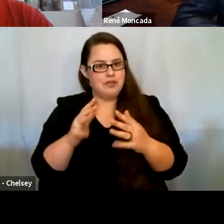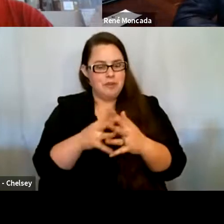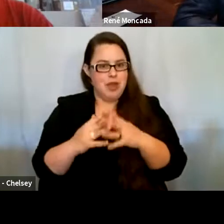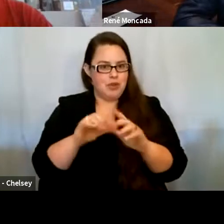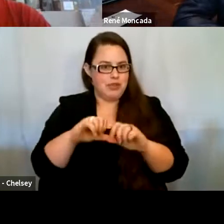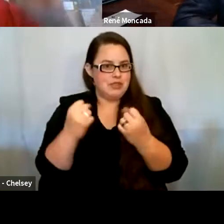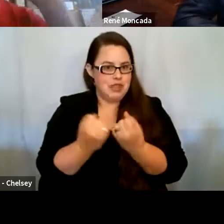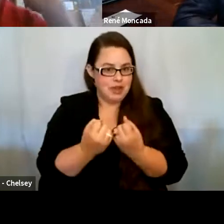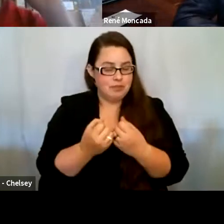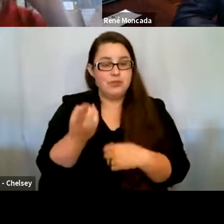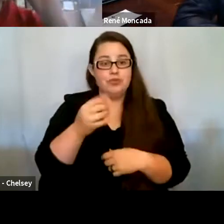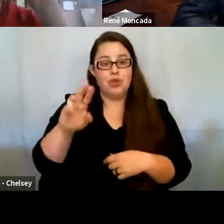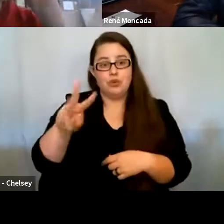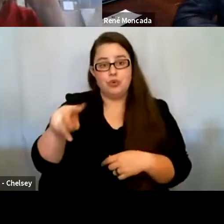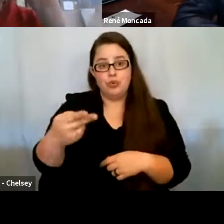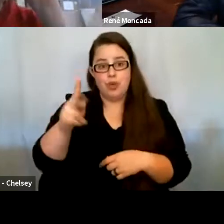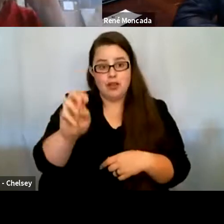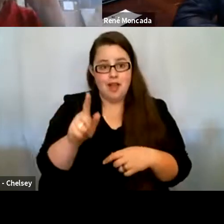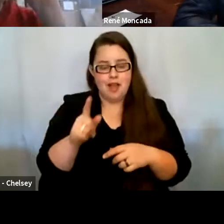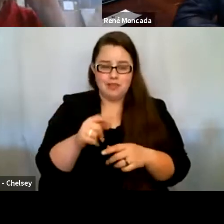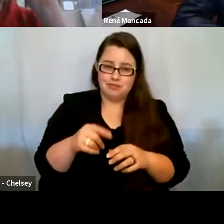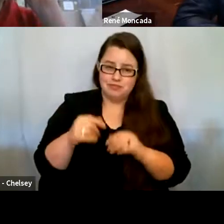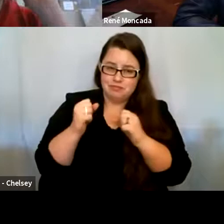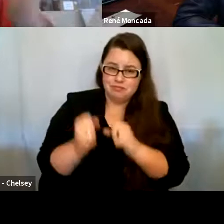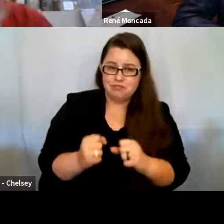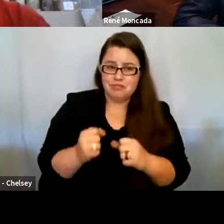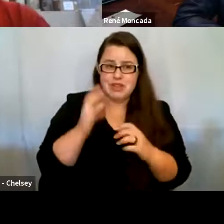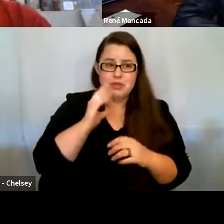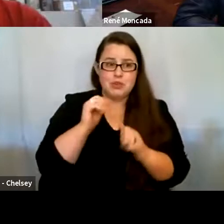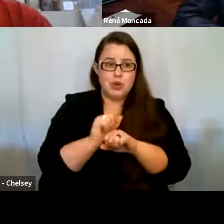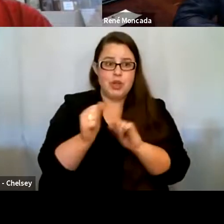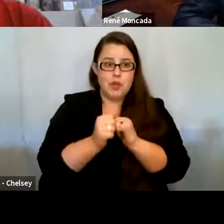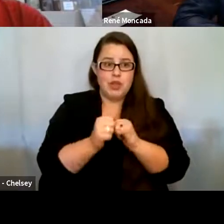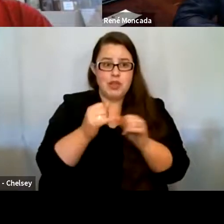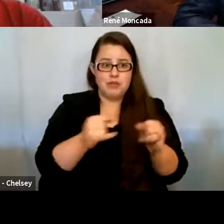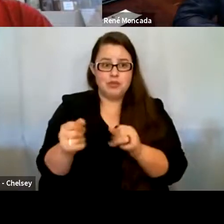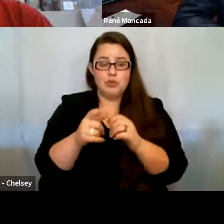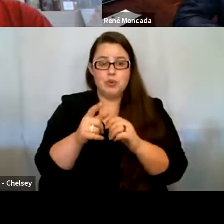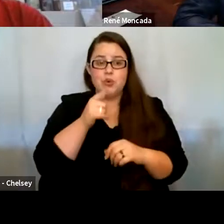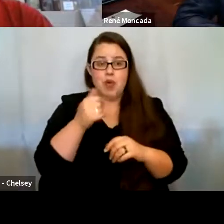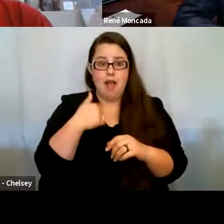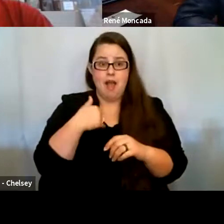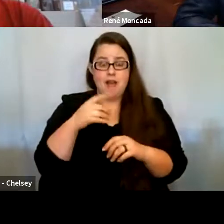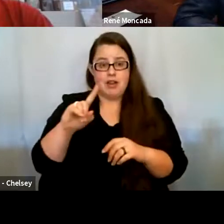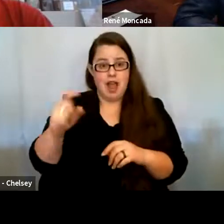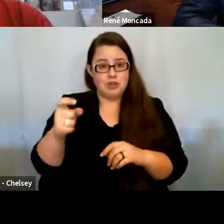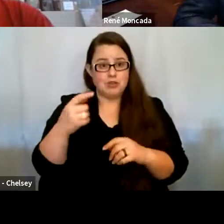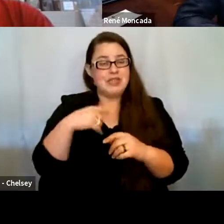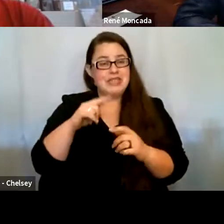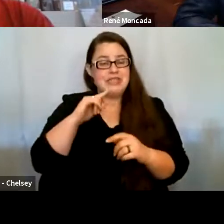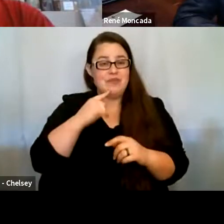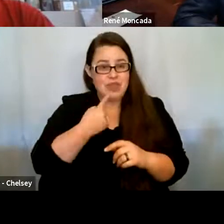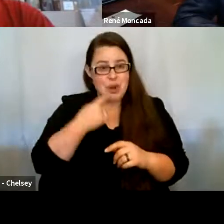Dr. White has extensive experience working with individuals who are diagnosed with severe mental illnesses